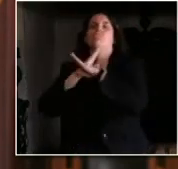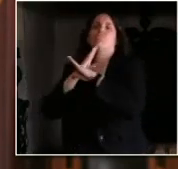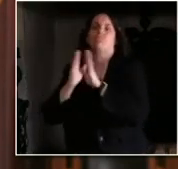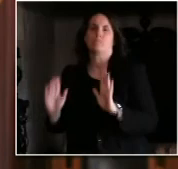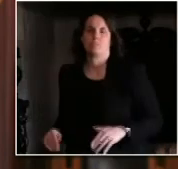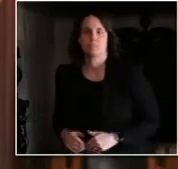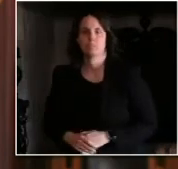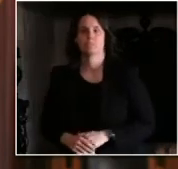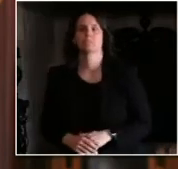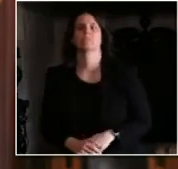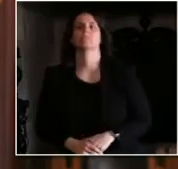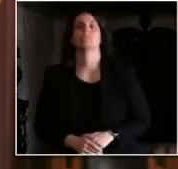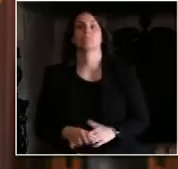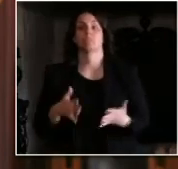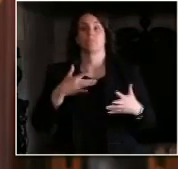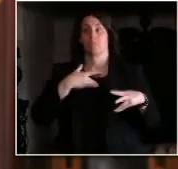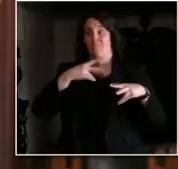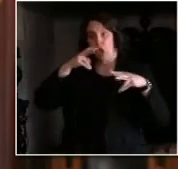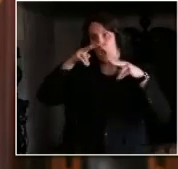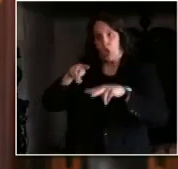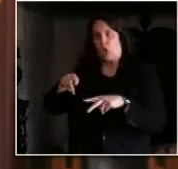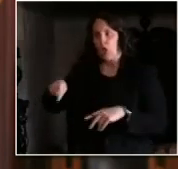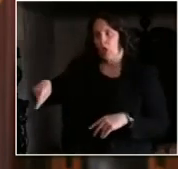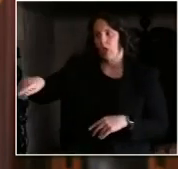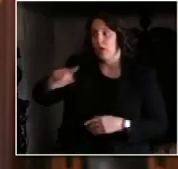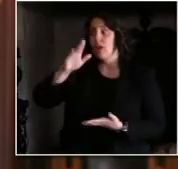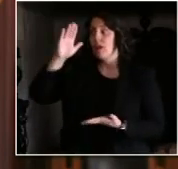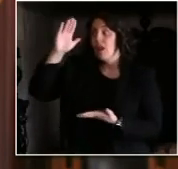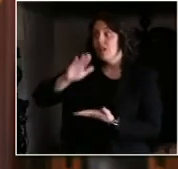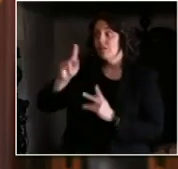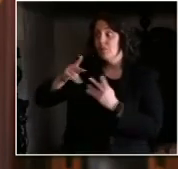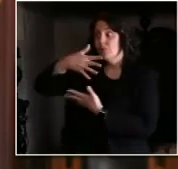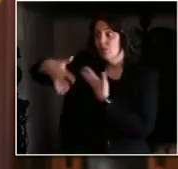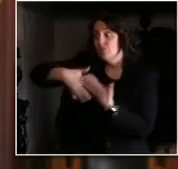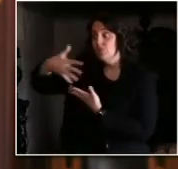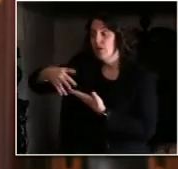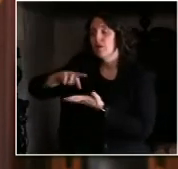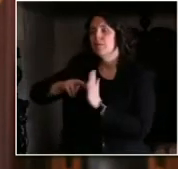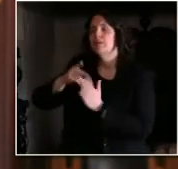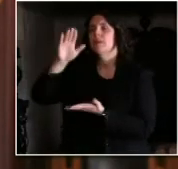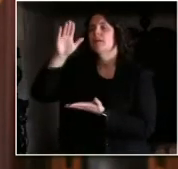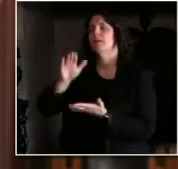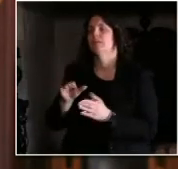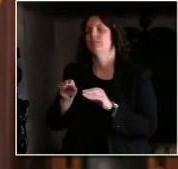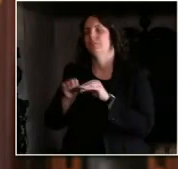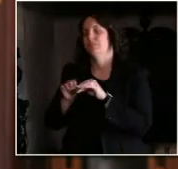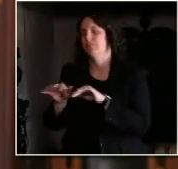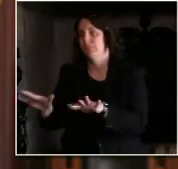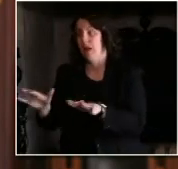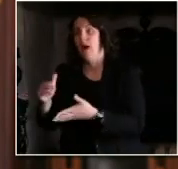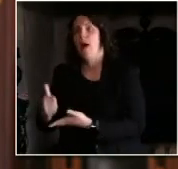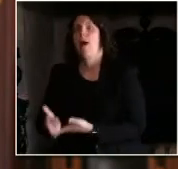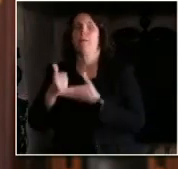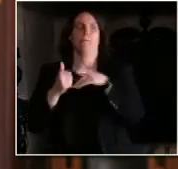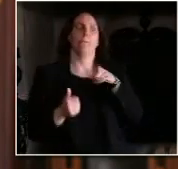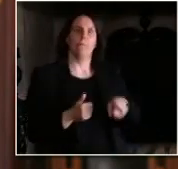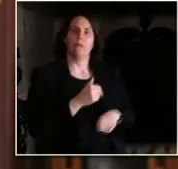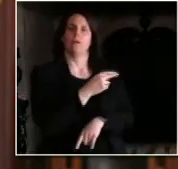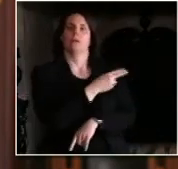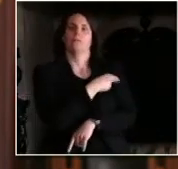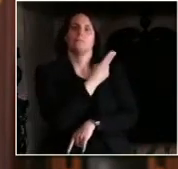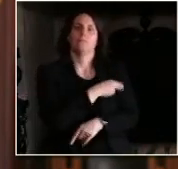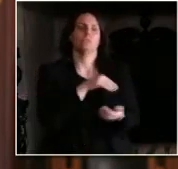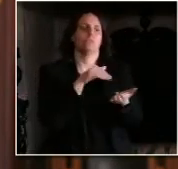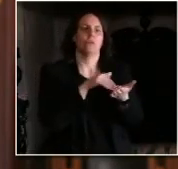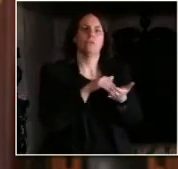infected and continue to protect our frontline health care workers, the health care system, and to save lives. But we also need to